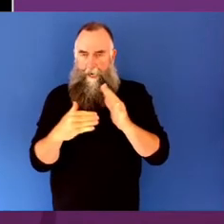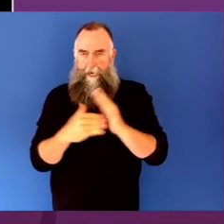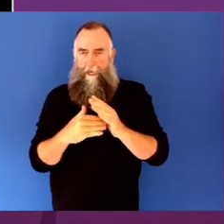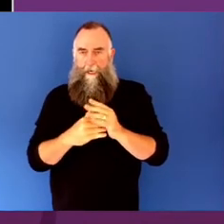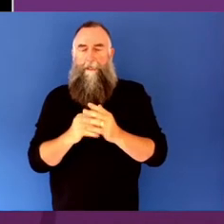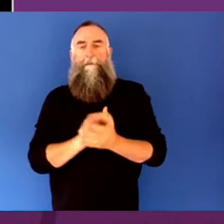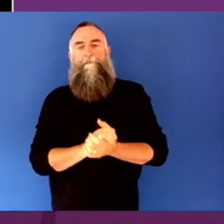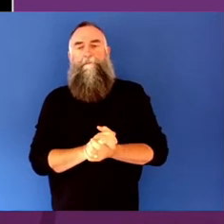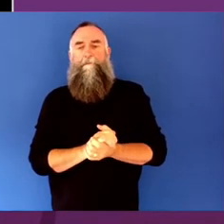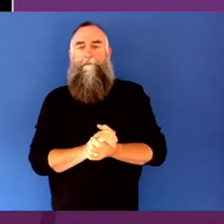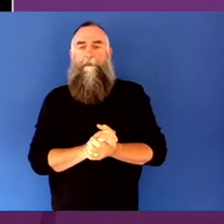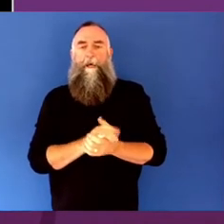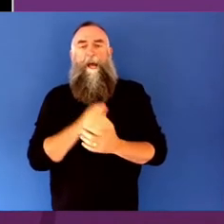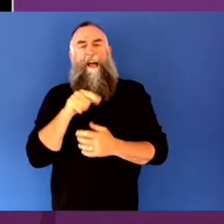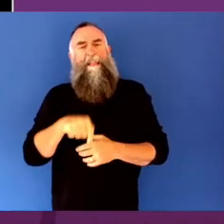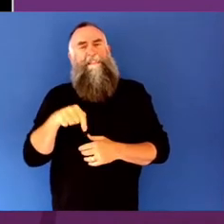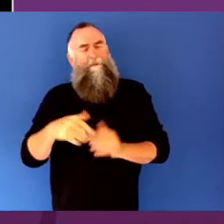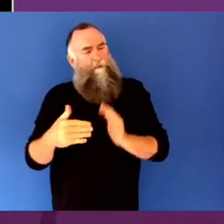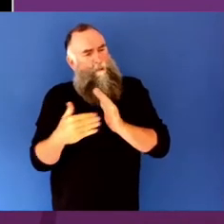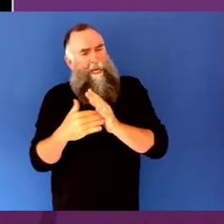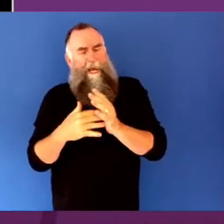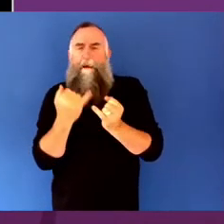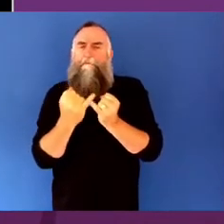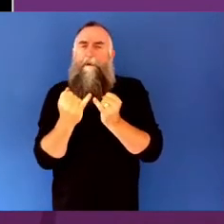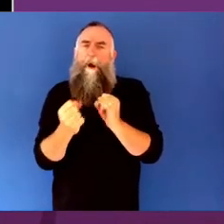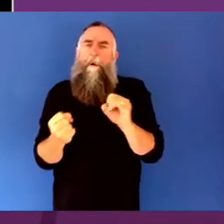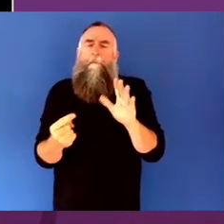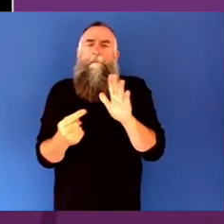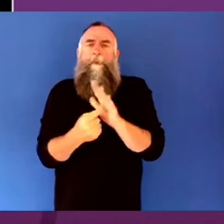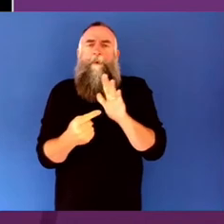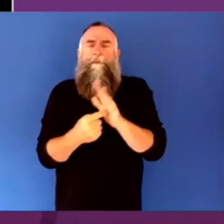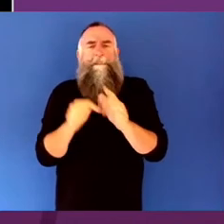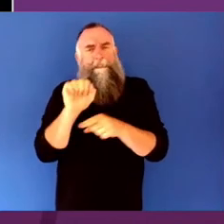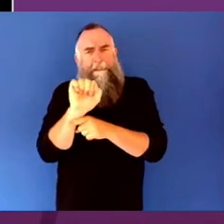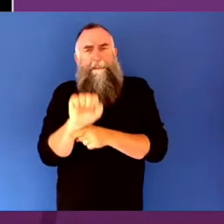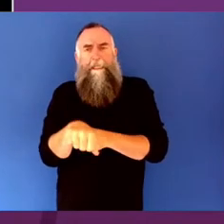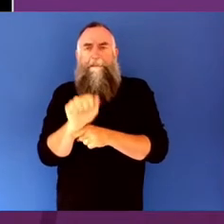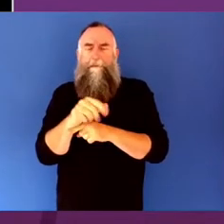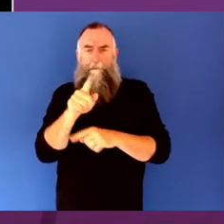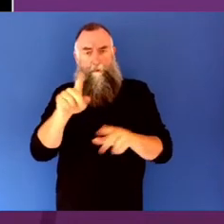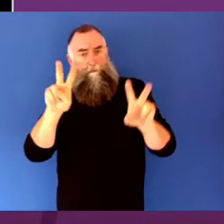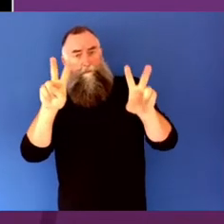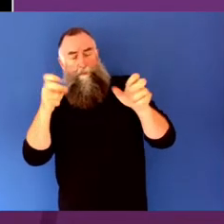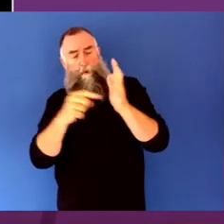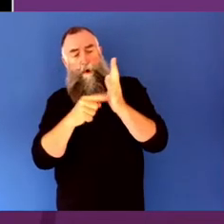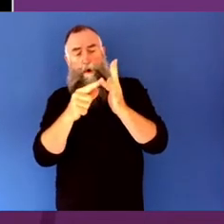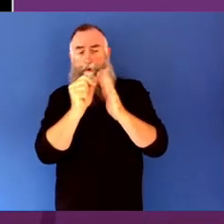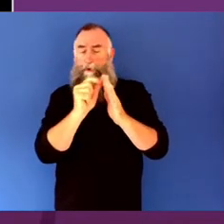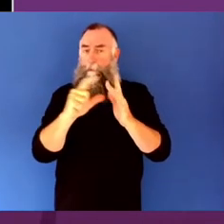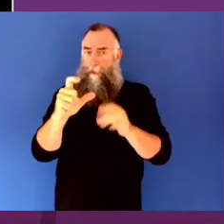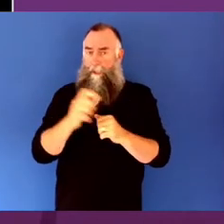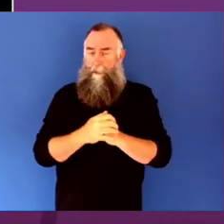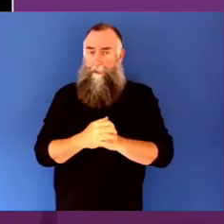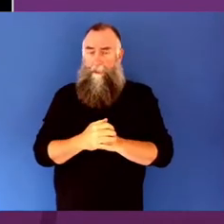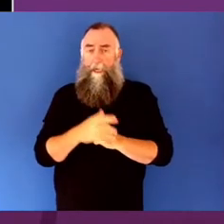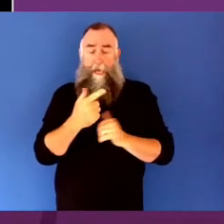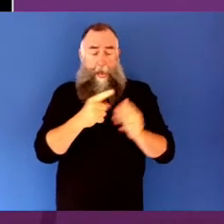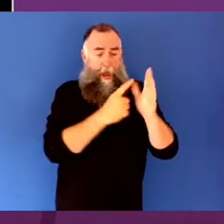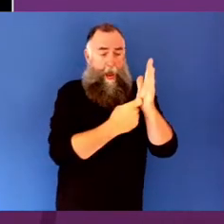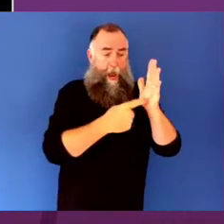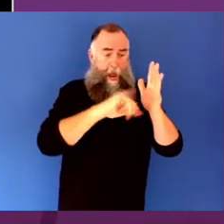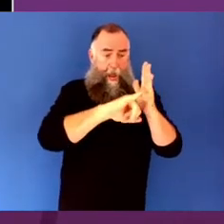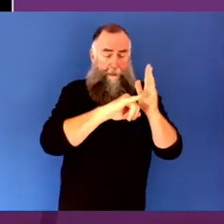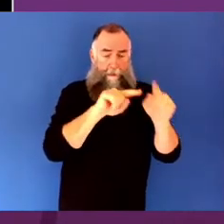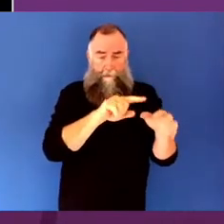is a really important event and I know that this topic of the connection between the arts and wellbeing,